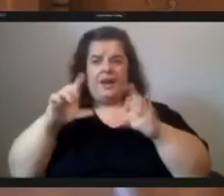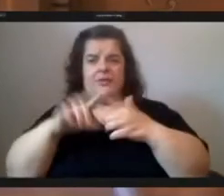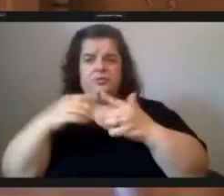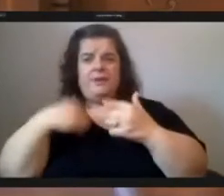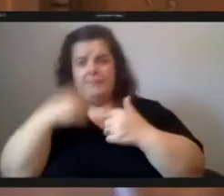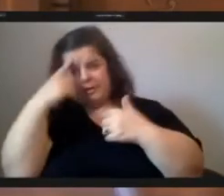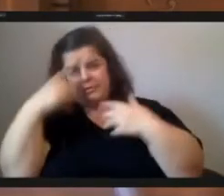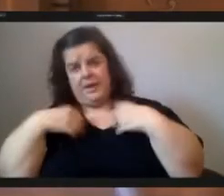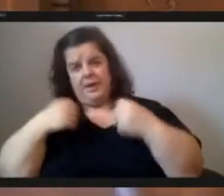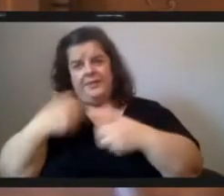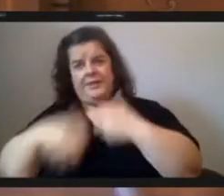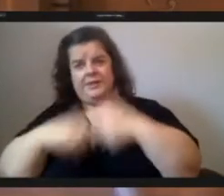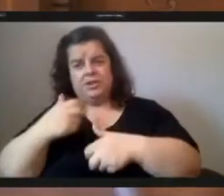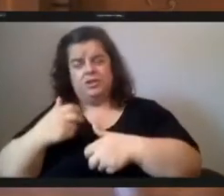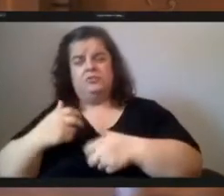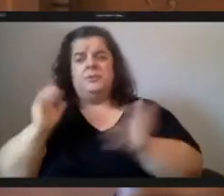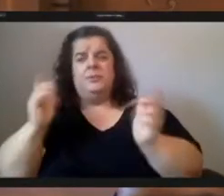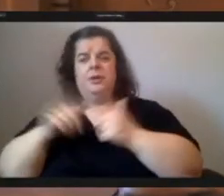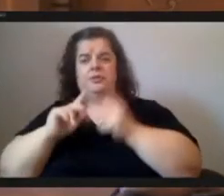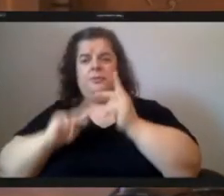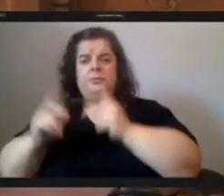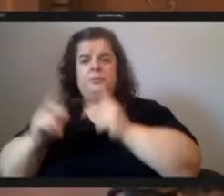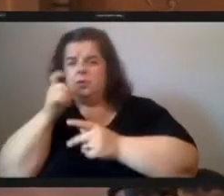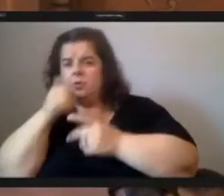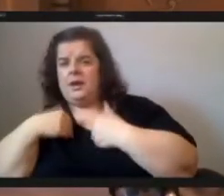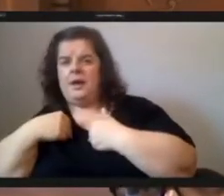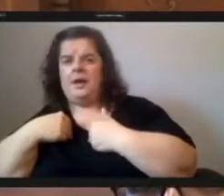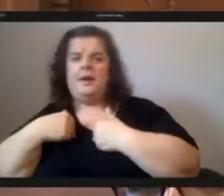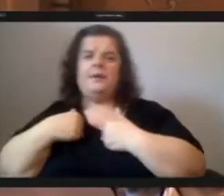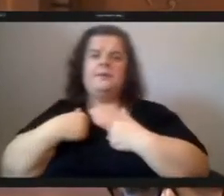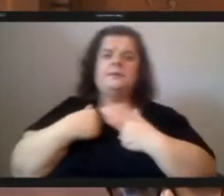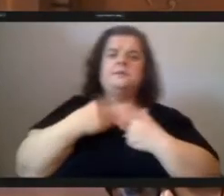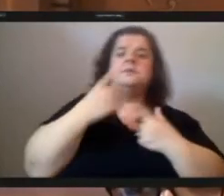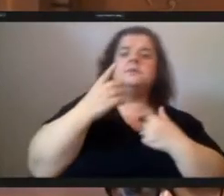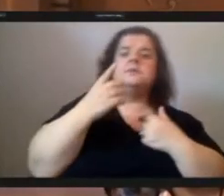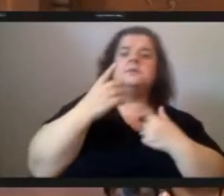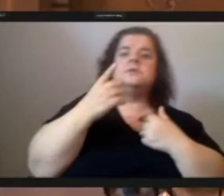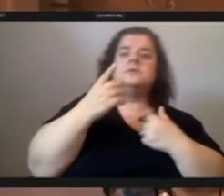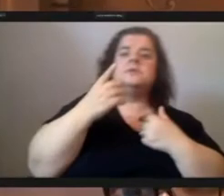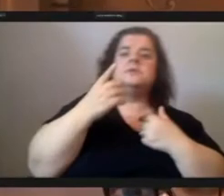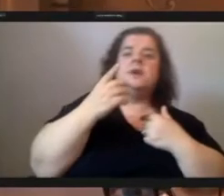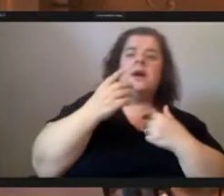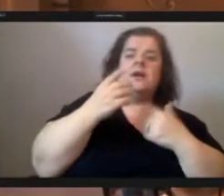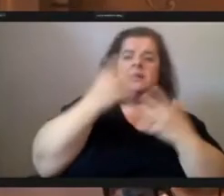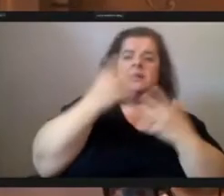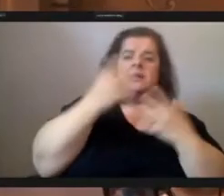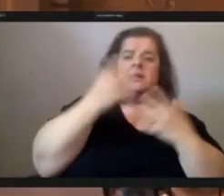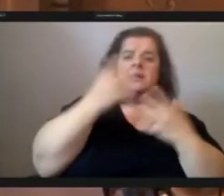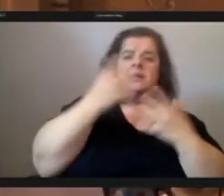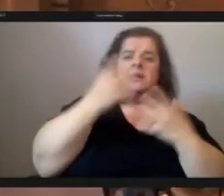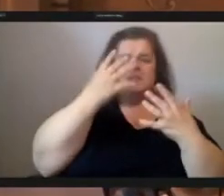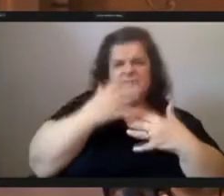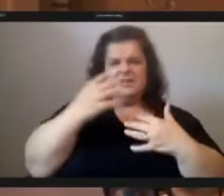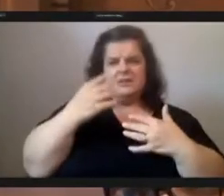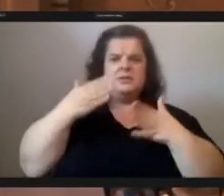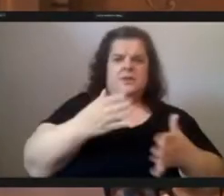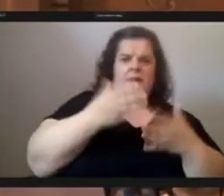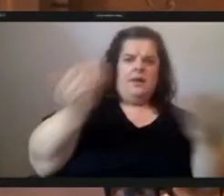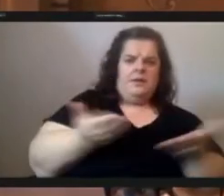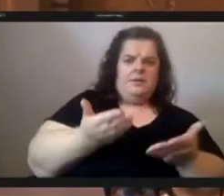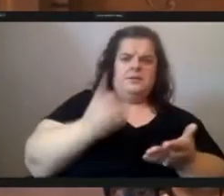unfortunately on my way here i received word that a single mother who be helped during the pandemic committed suicide